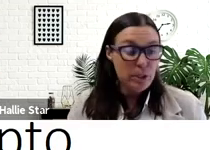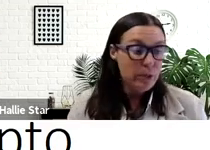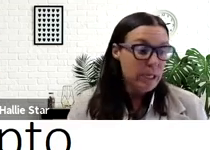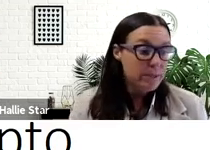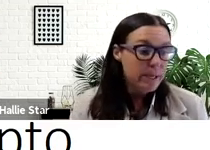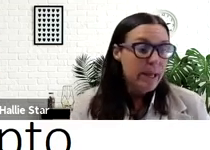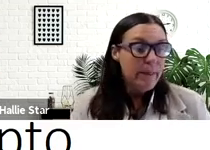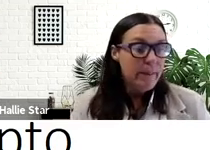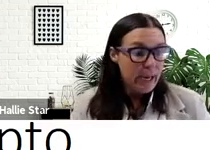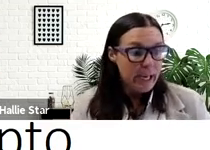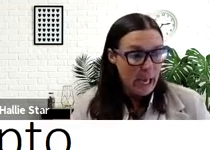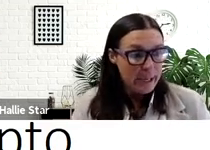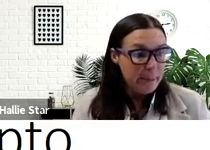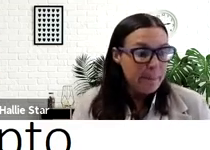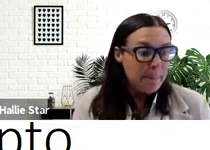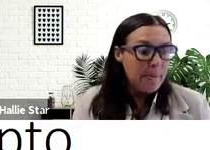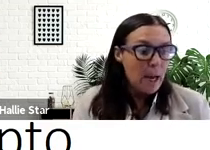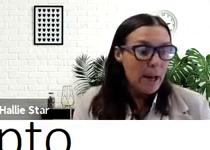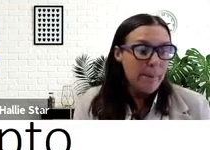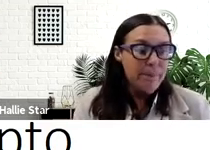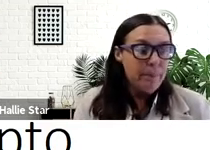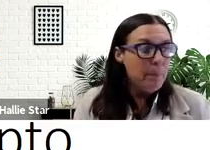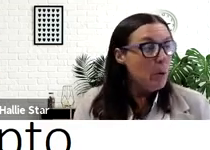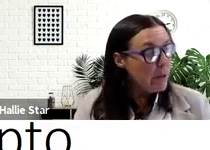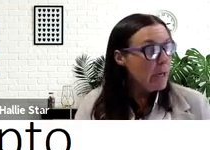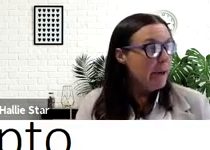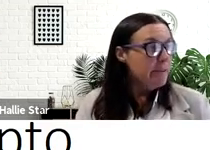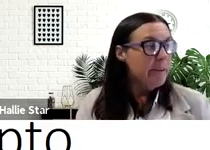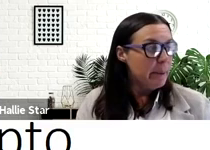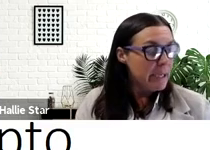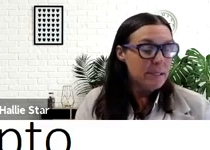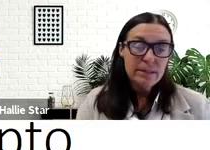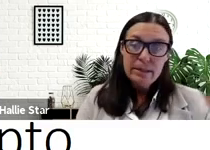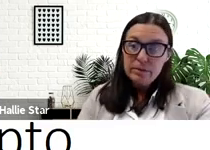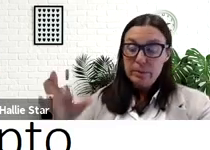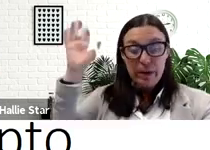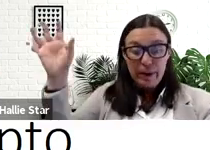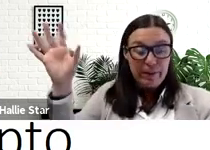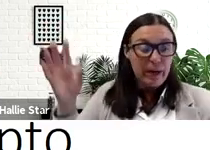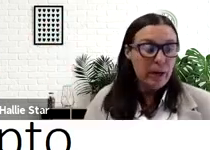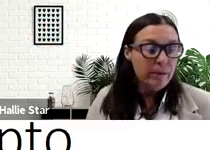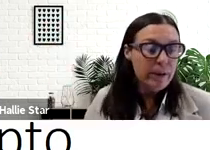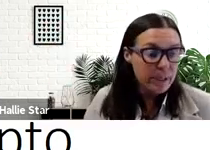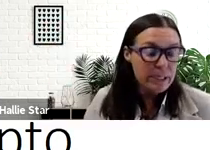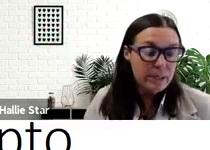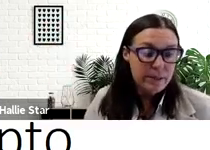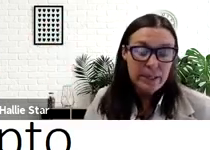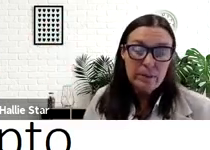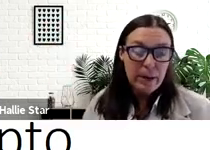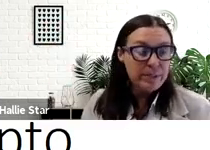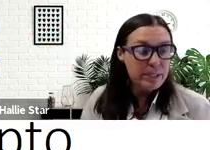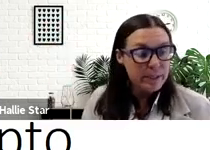the opportunities that they had had. Both of the families, Romero and the Aragon families